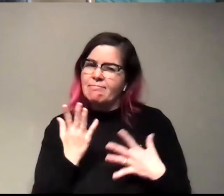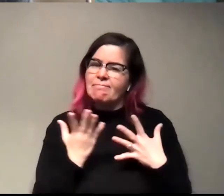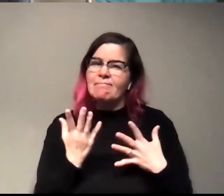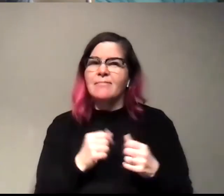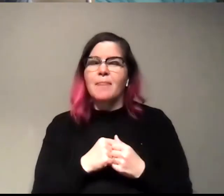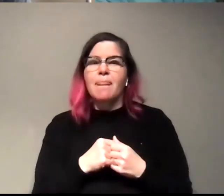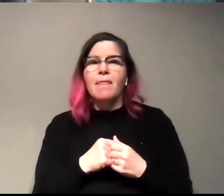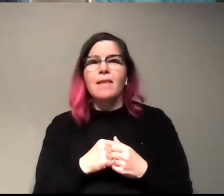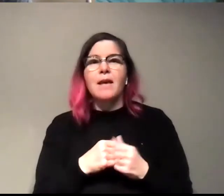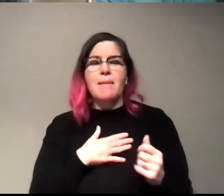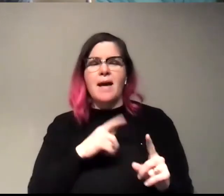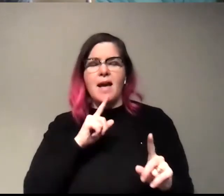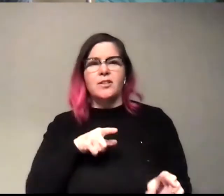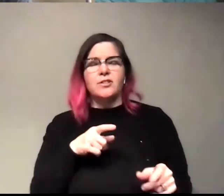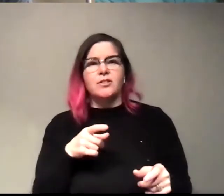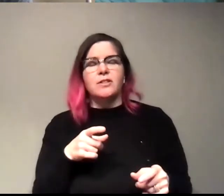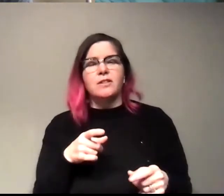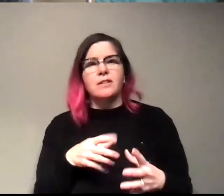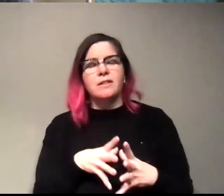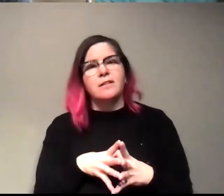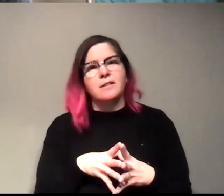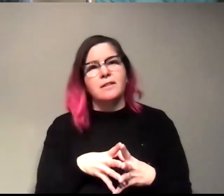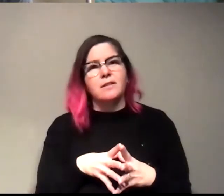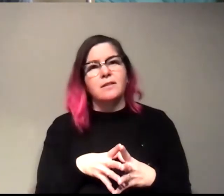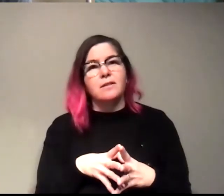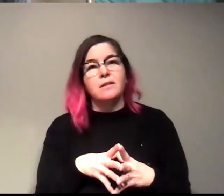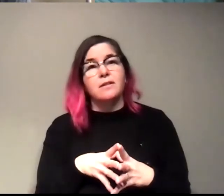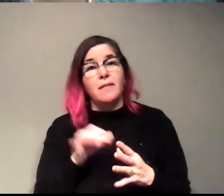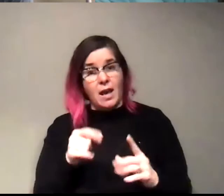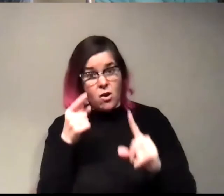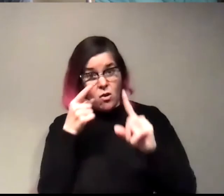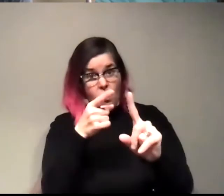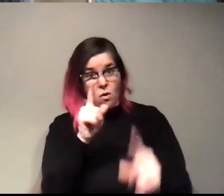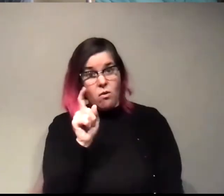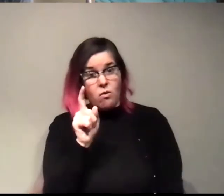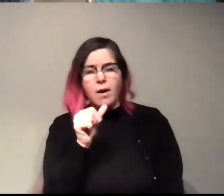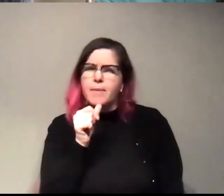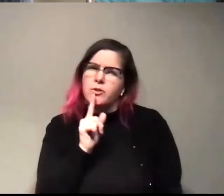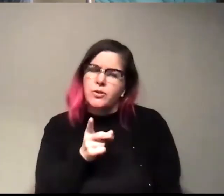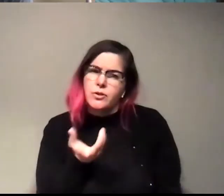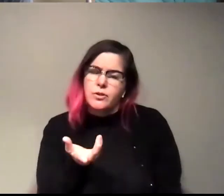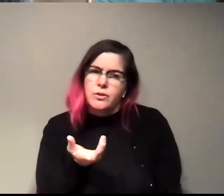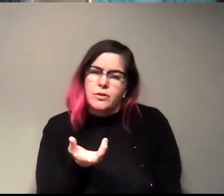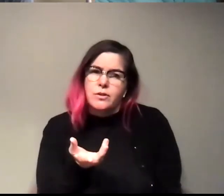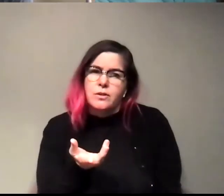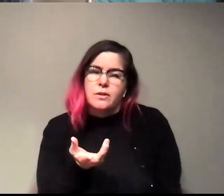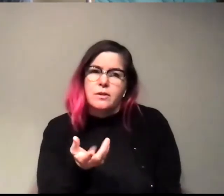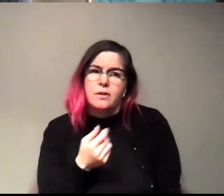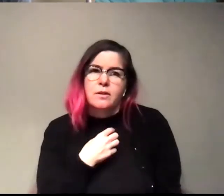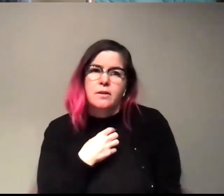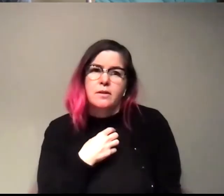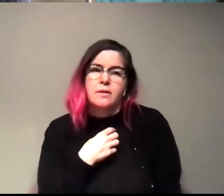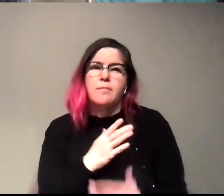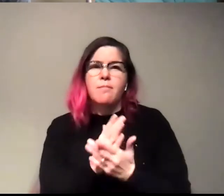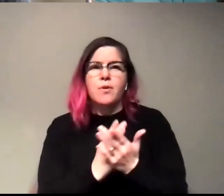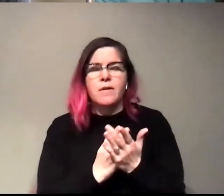like, I don't even know if that's, like, a goal. You know, so these kind of things I study, like, part of it is